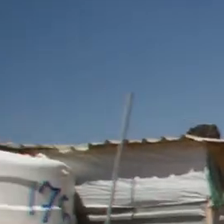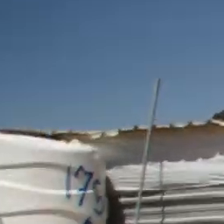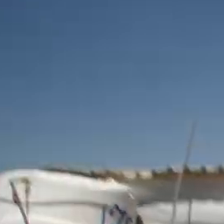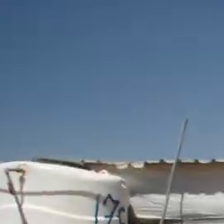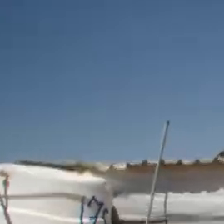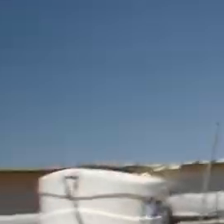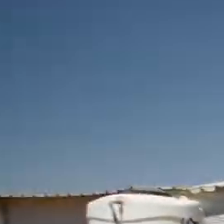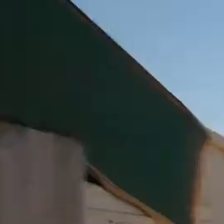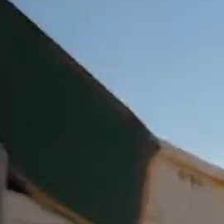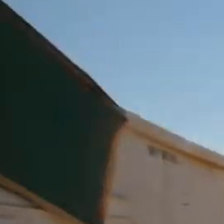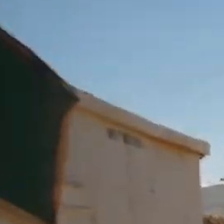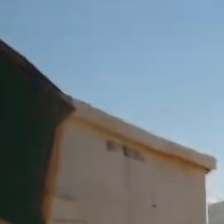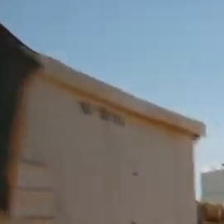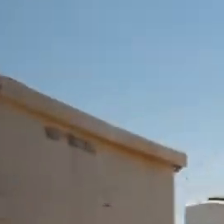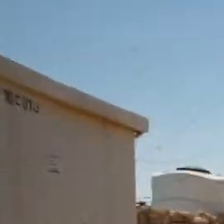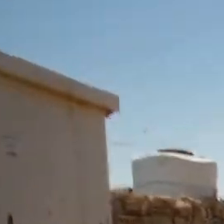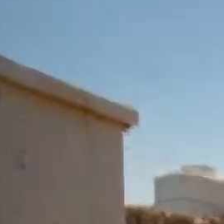Ahmed rides his bike with his friends.